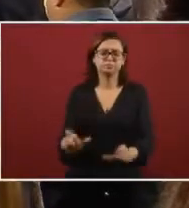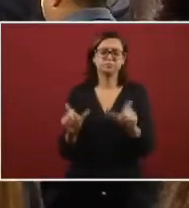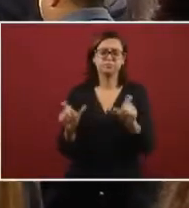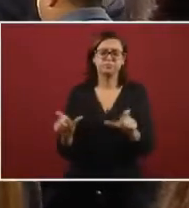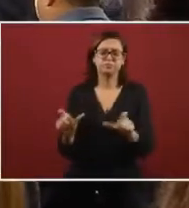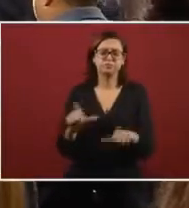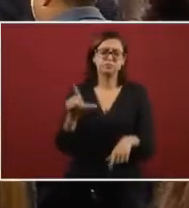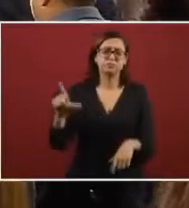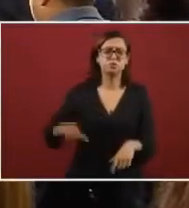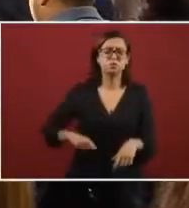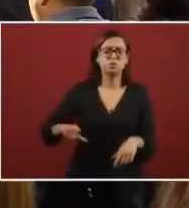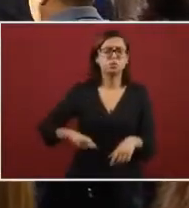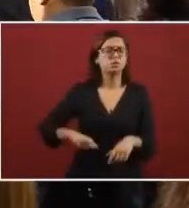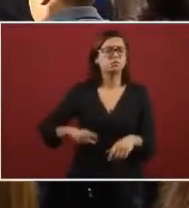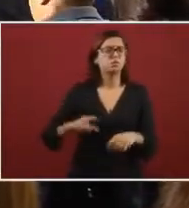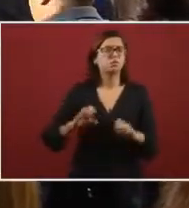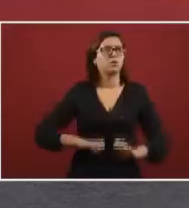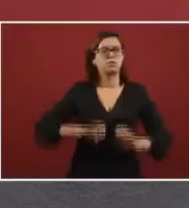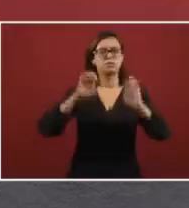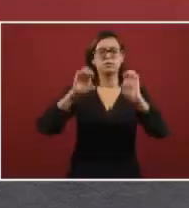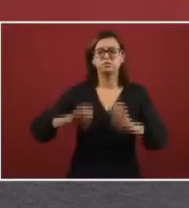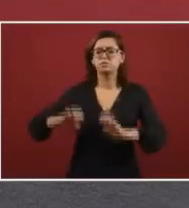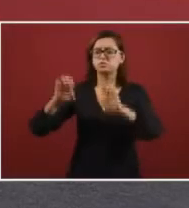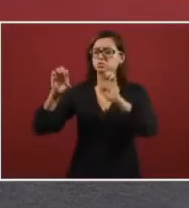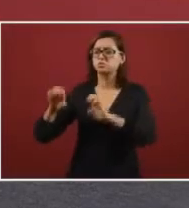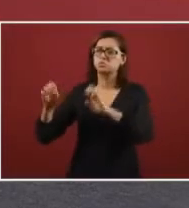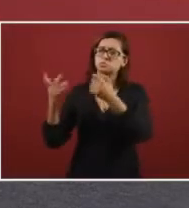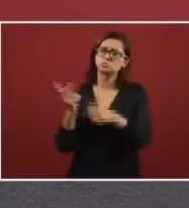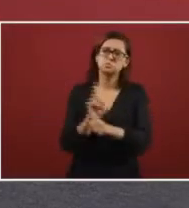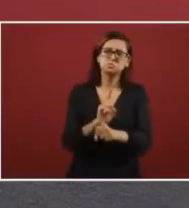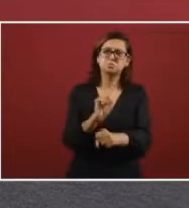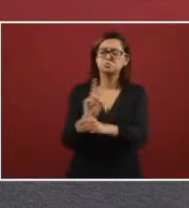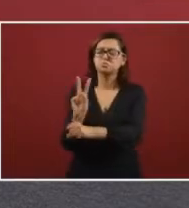the government installations.